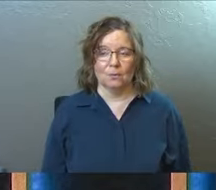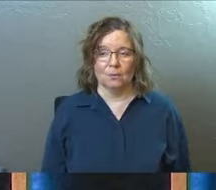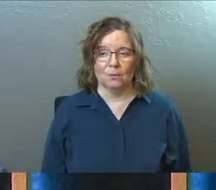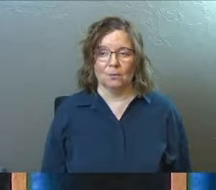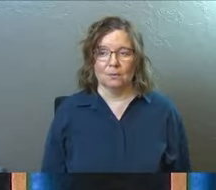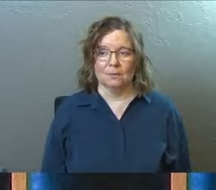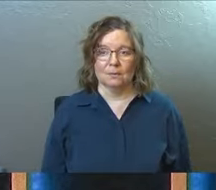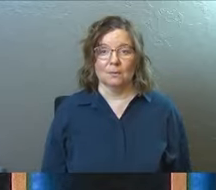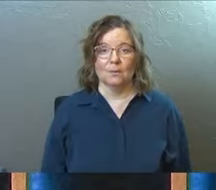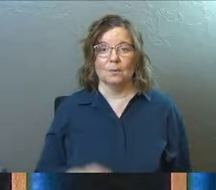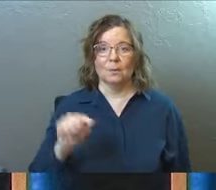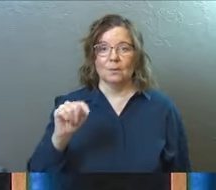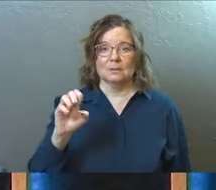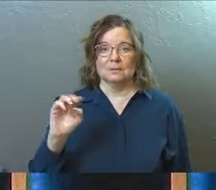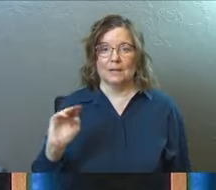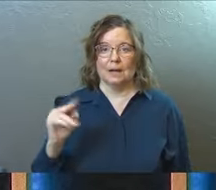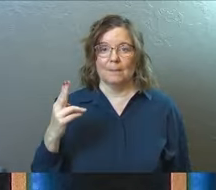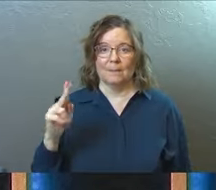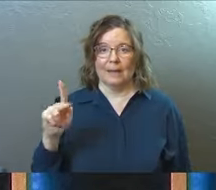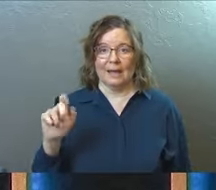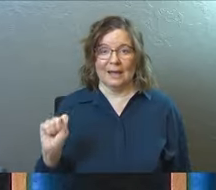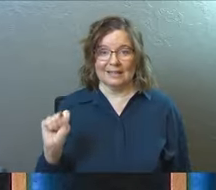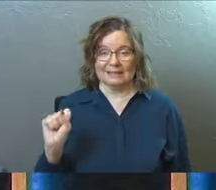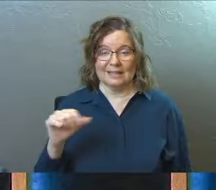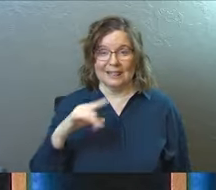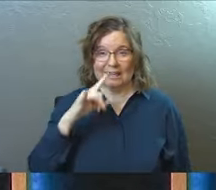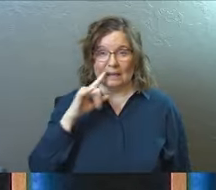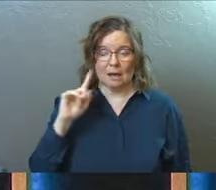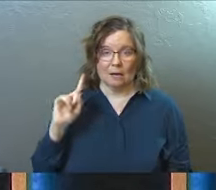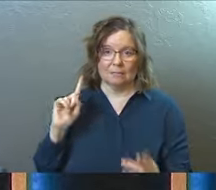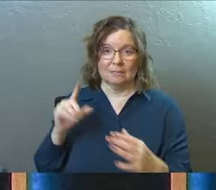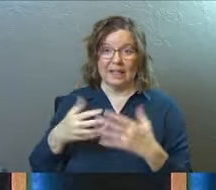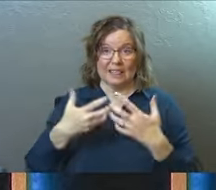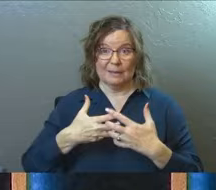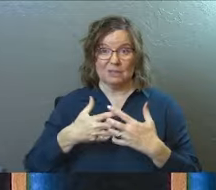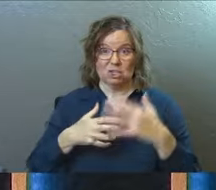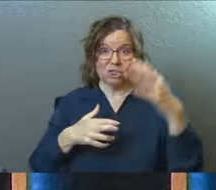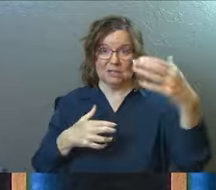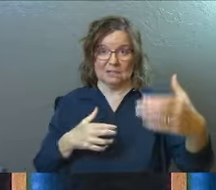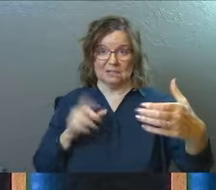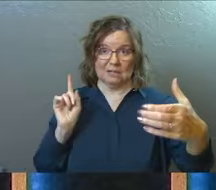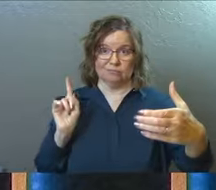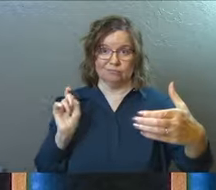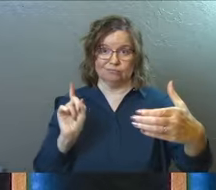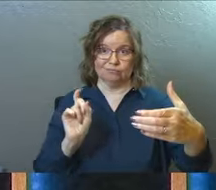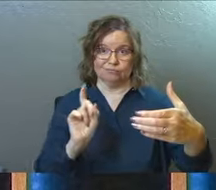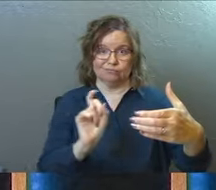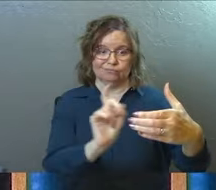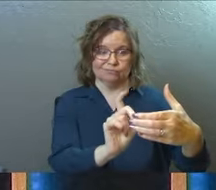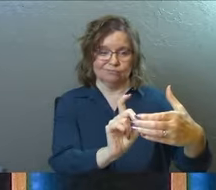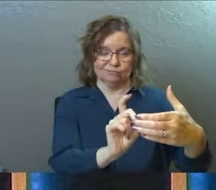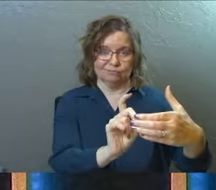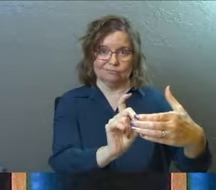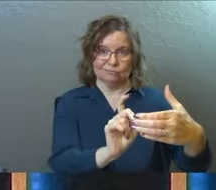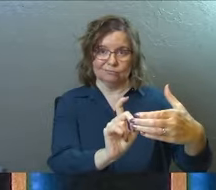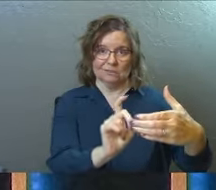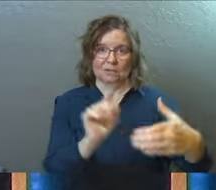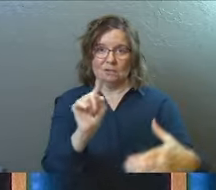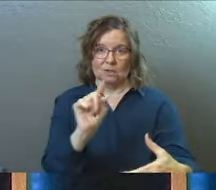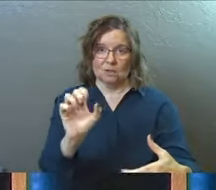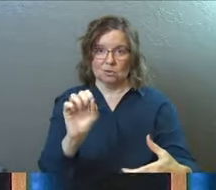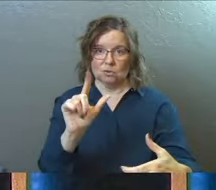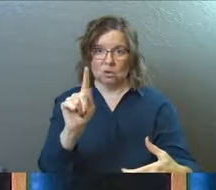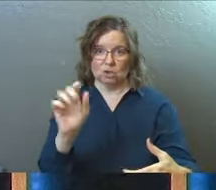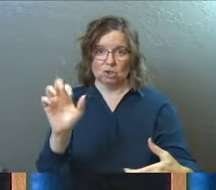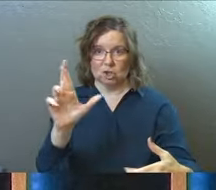You remember when Tom Hanks, the kid walks up to the Zoltar machine and he speaks one of these classic movie lines, one of the, the